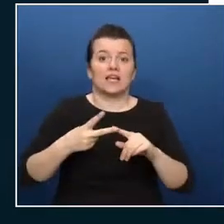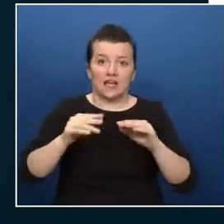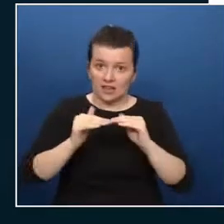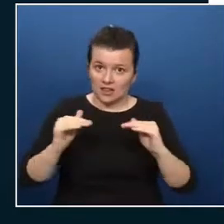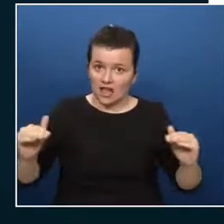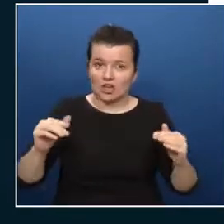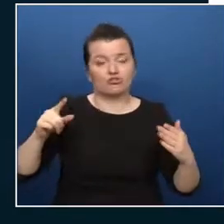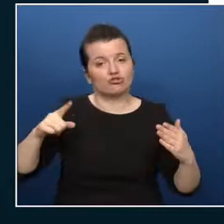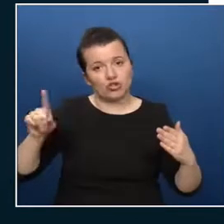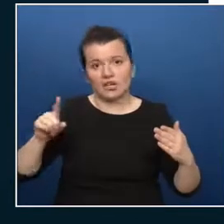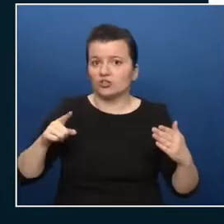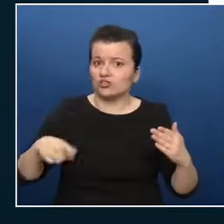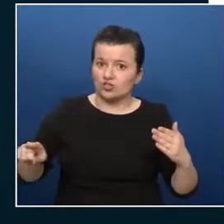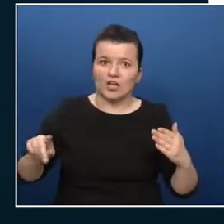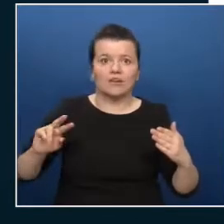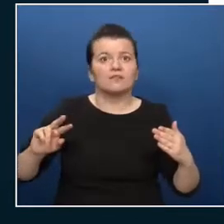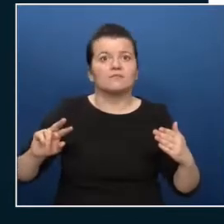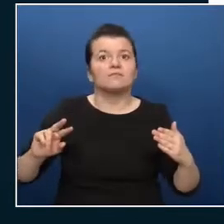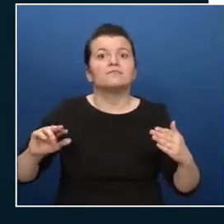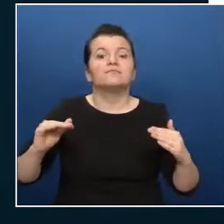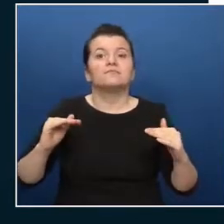and as your resource manager